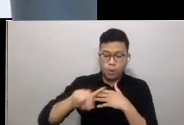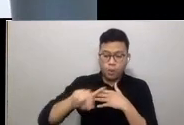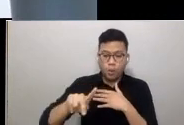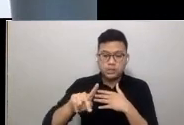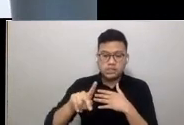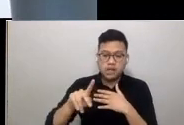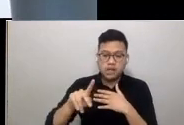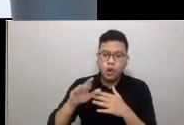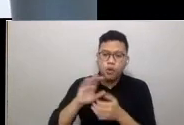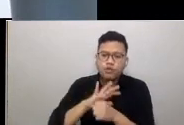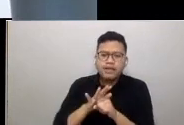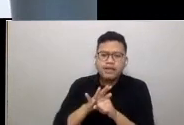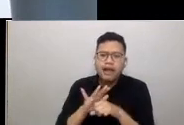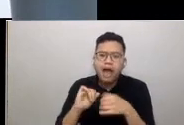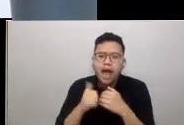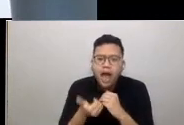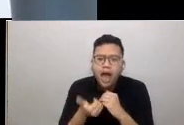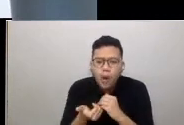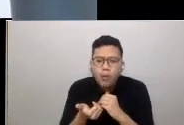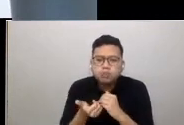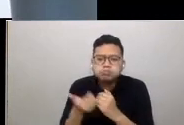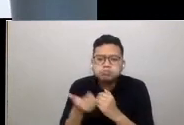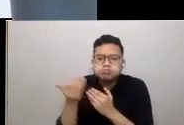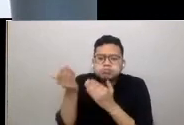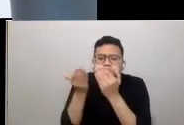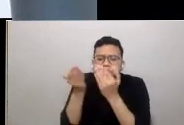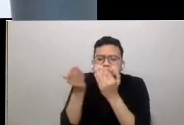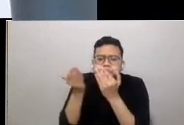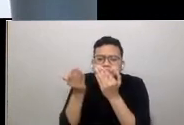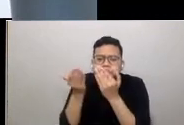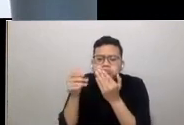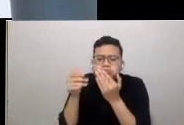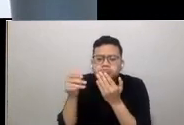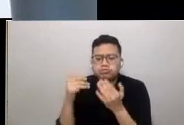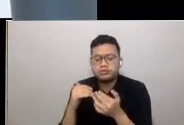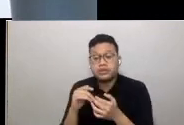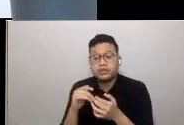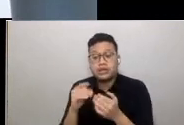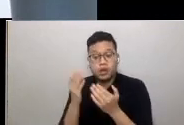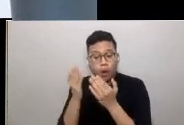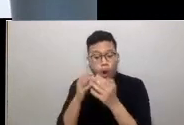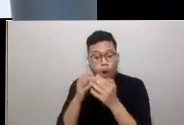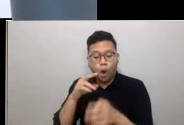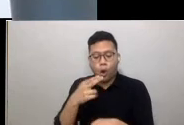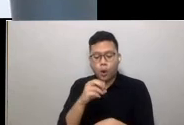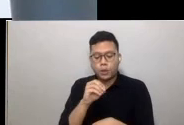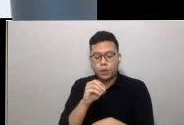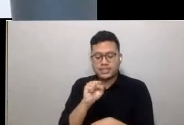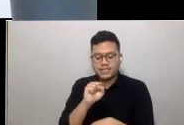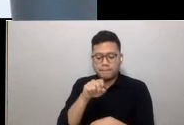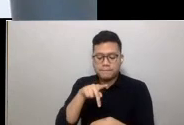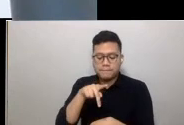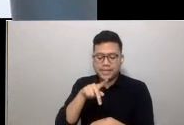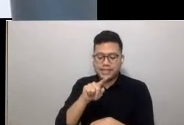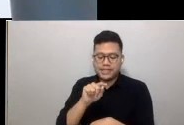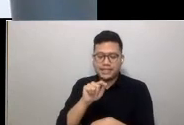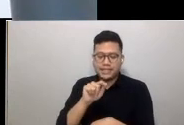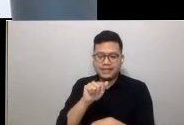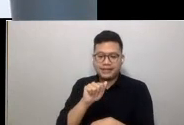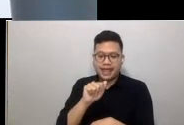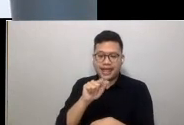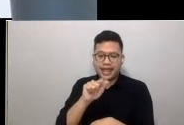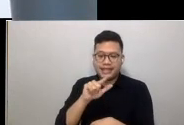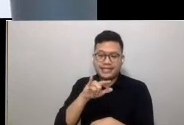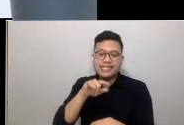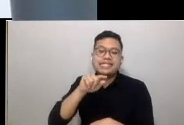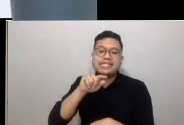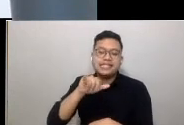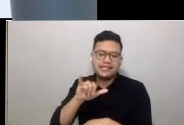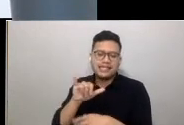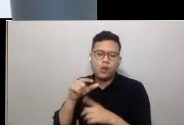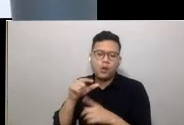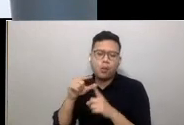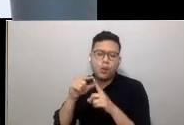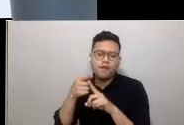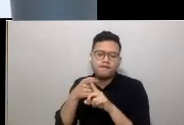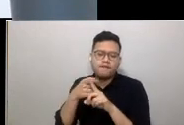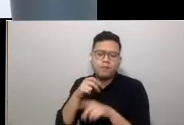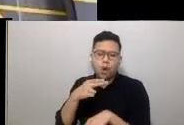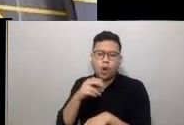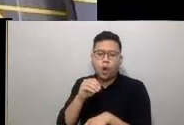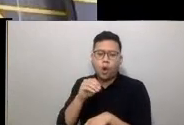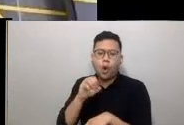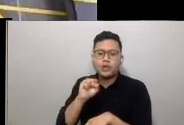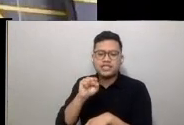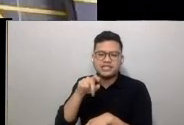hospitality, whose etymology evolved from the Latin root hospice, take a sanitised cue from its healthcare cousin?